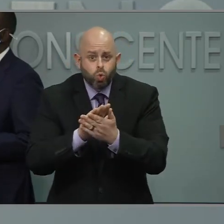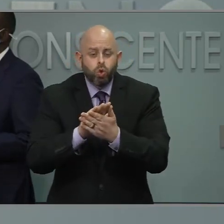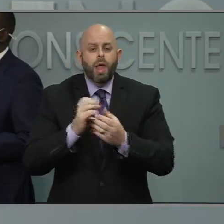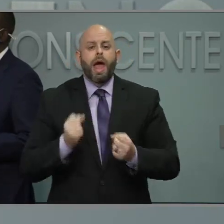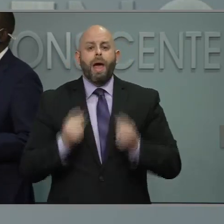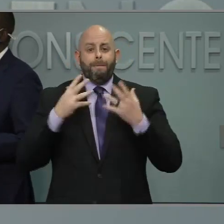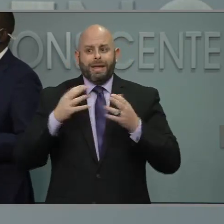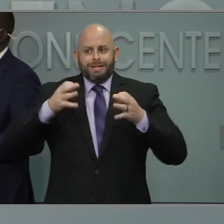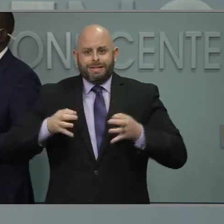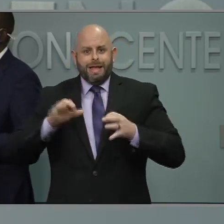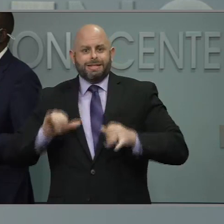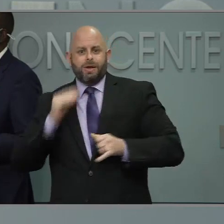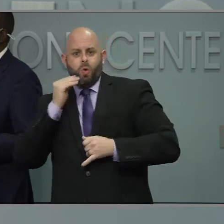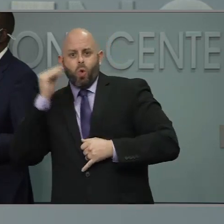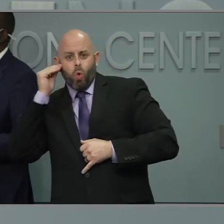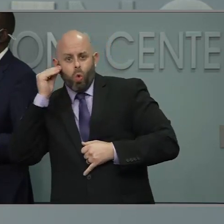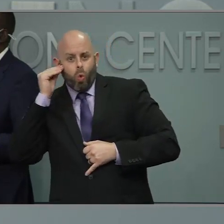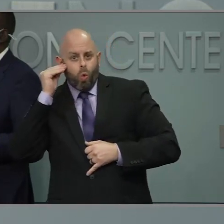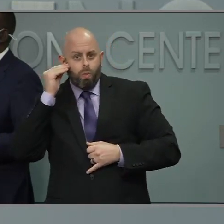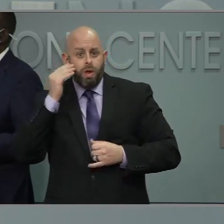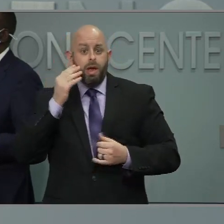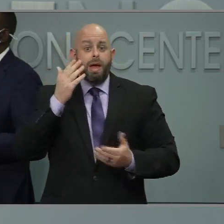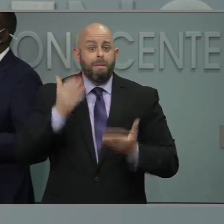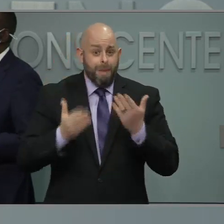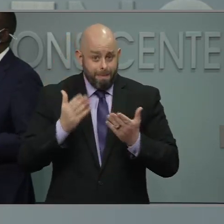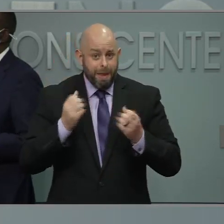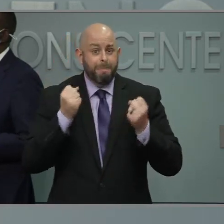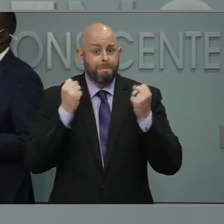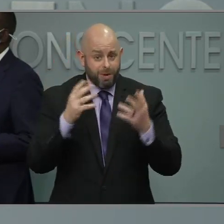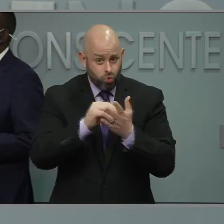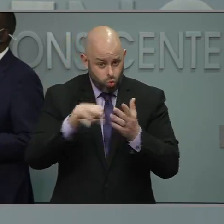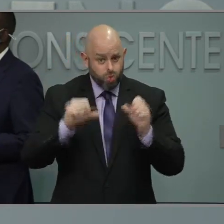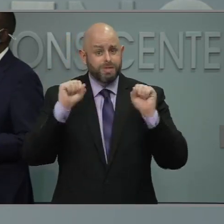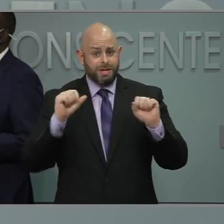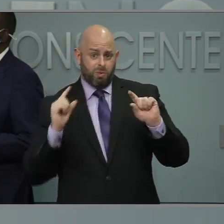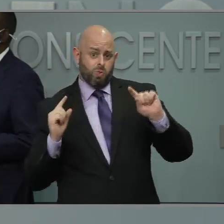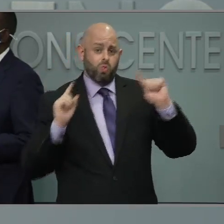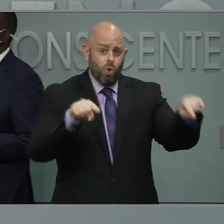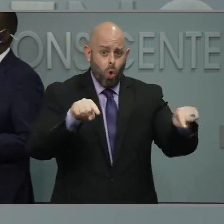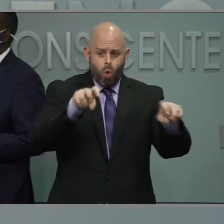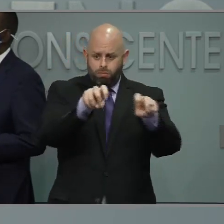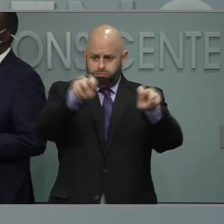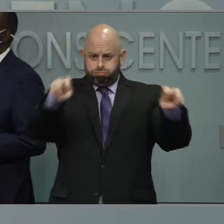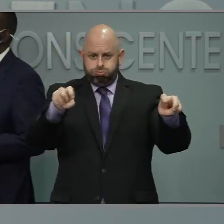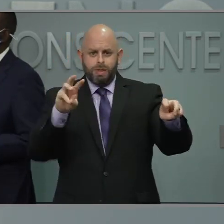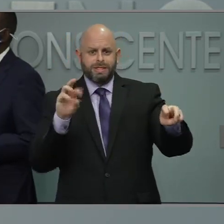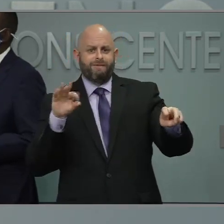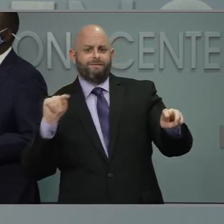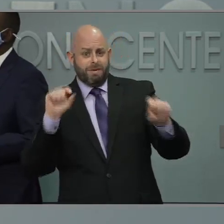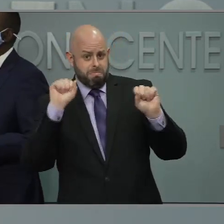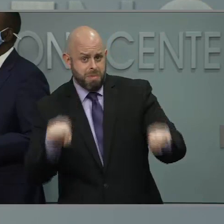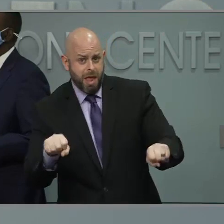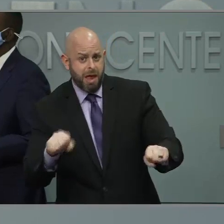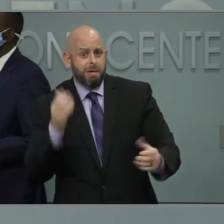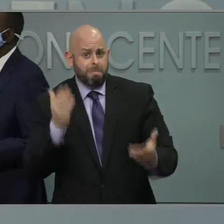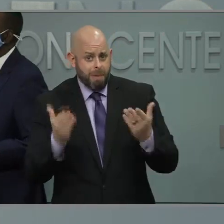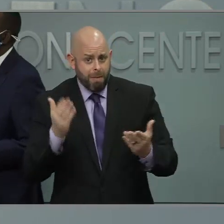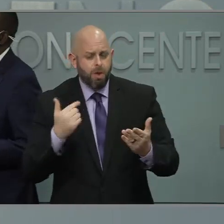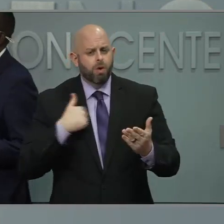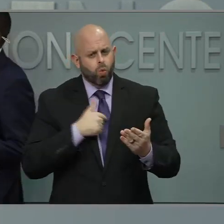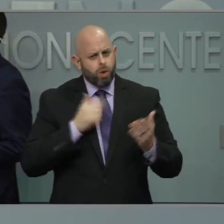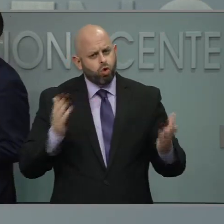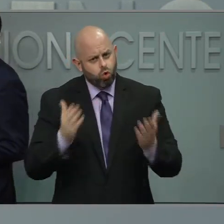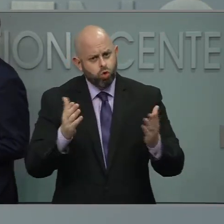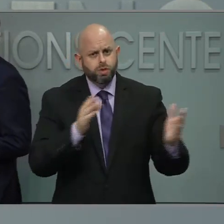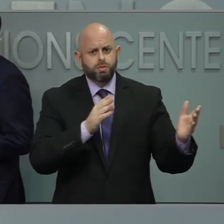virtual, that might not be hybrid for a middle school or high school to maintain that six feet of different distance. So